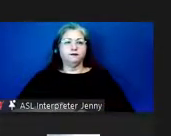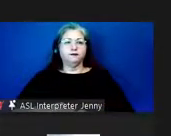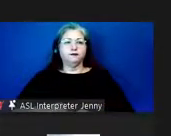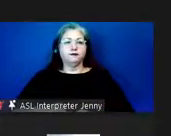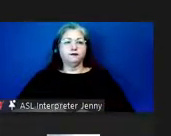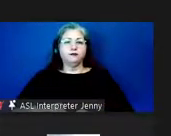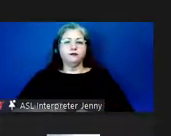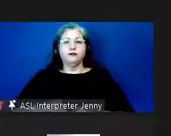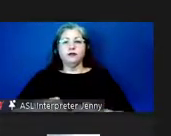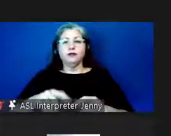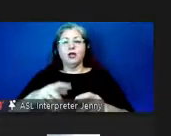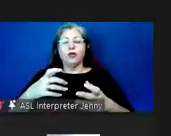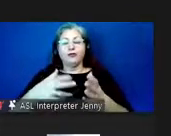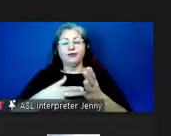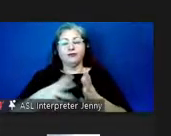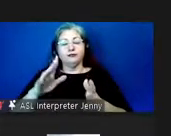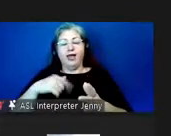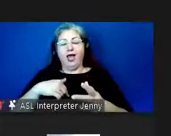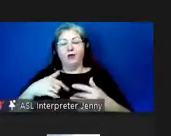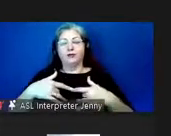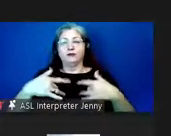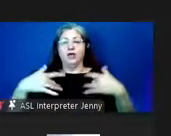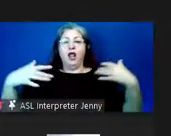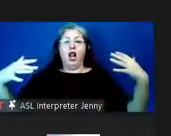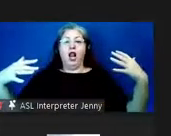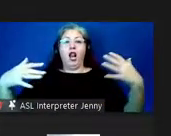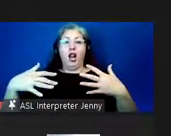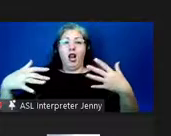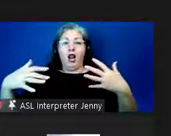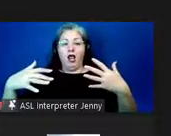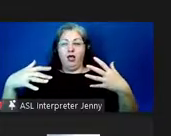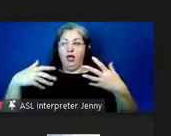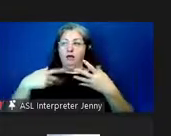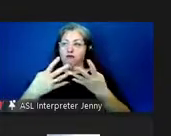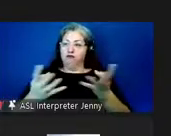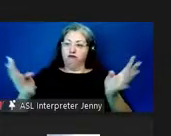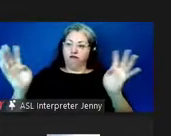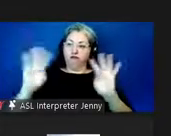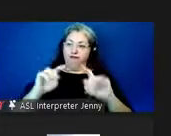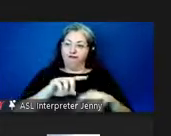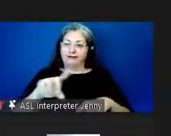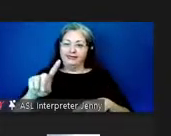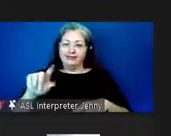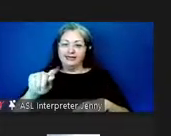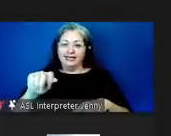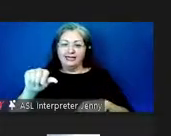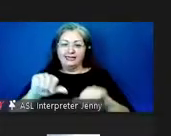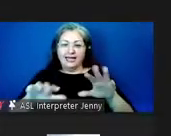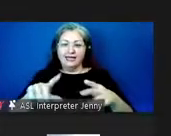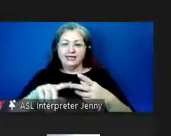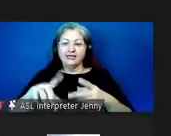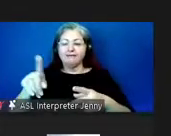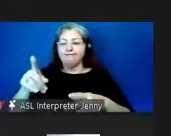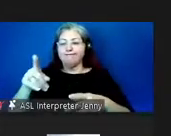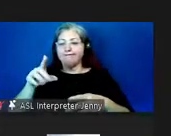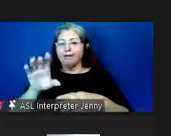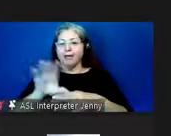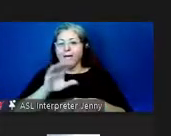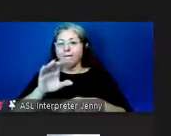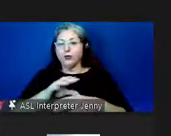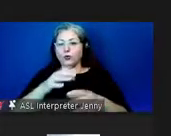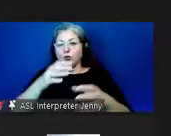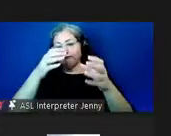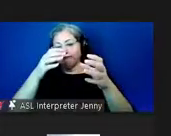to be truthful it was a bit intimidating for me to be in a room with data scientists and computer computer